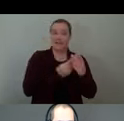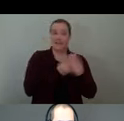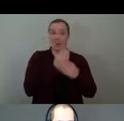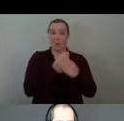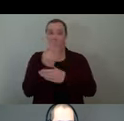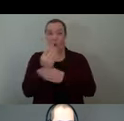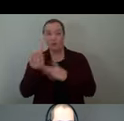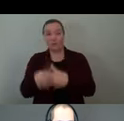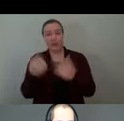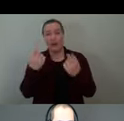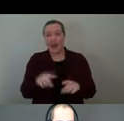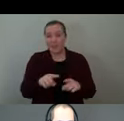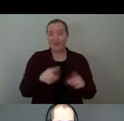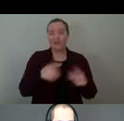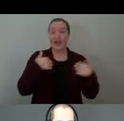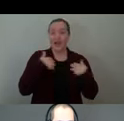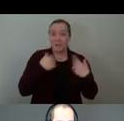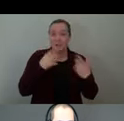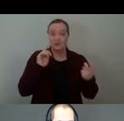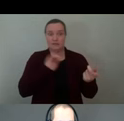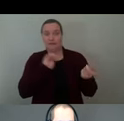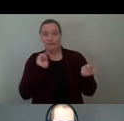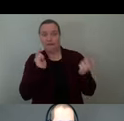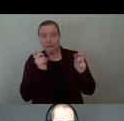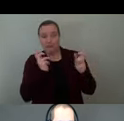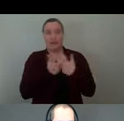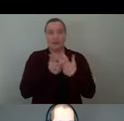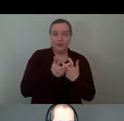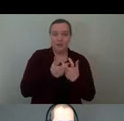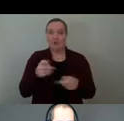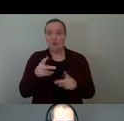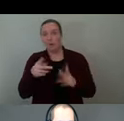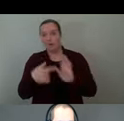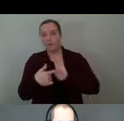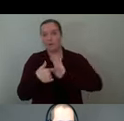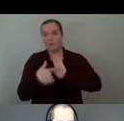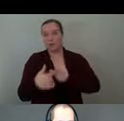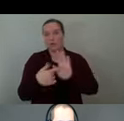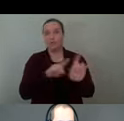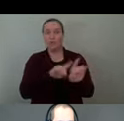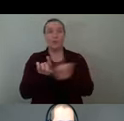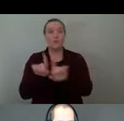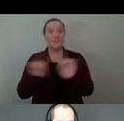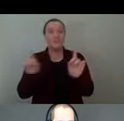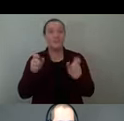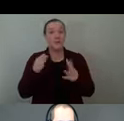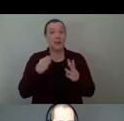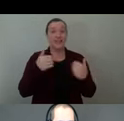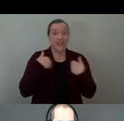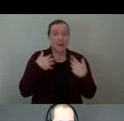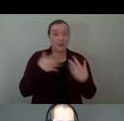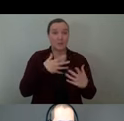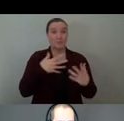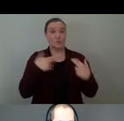adapting, opportunities that are revealed and different ways of species cohabitating already.